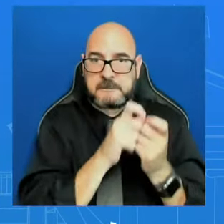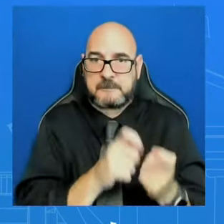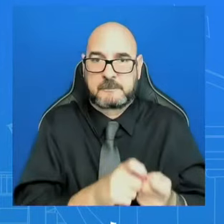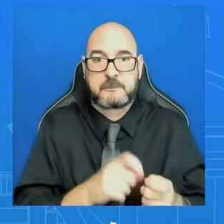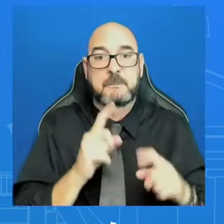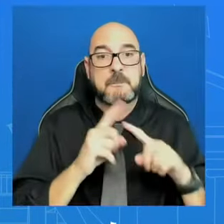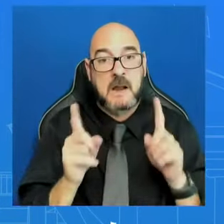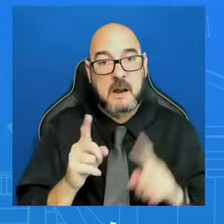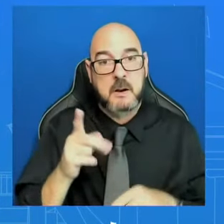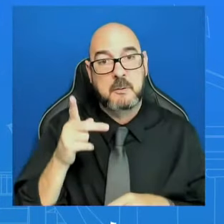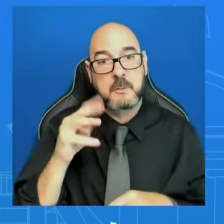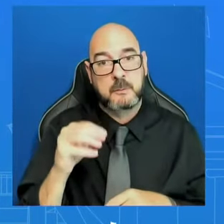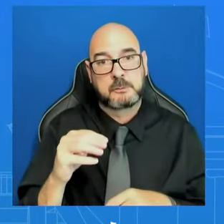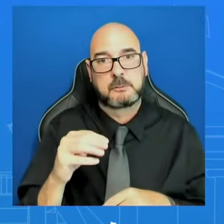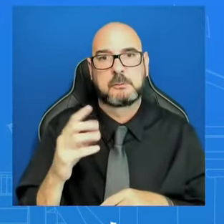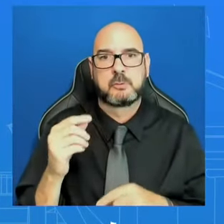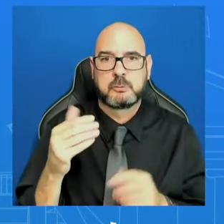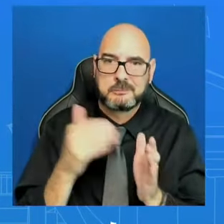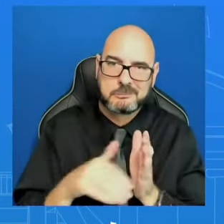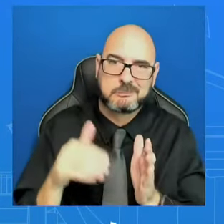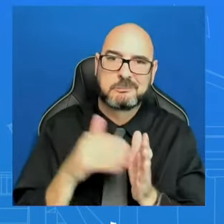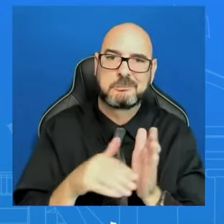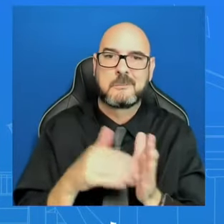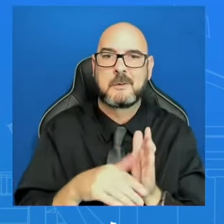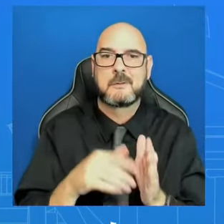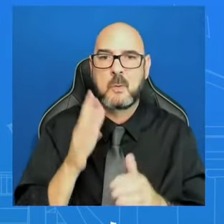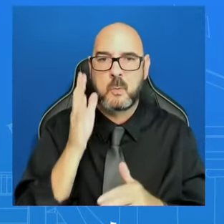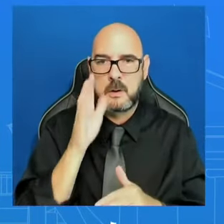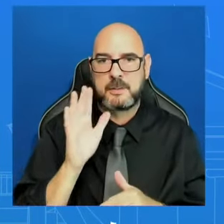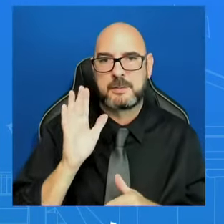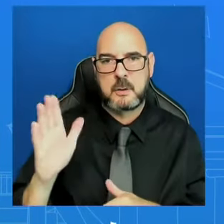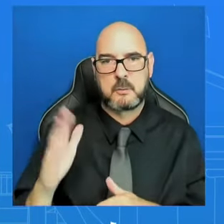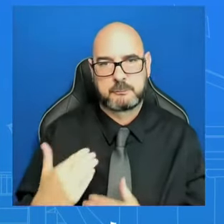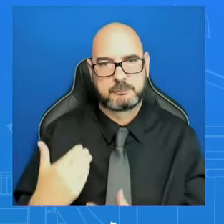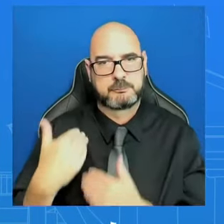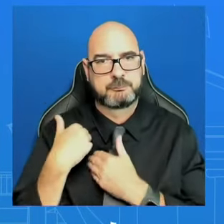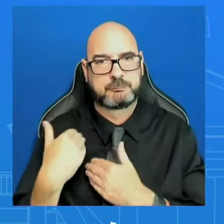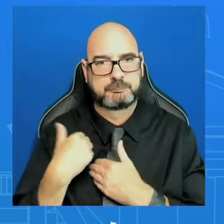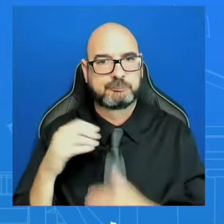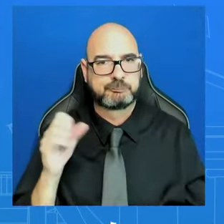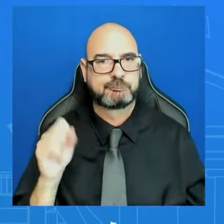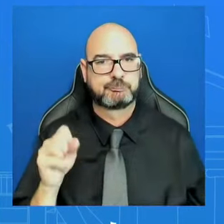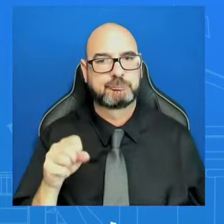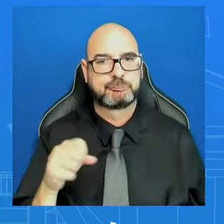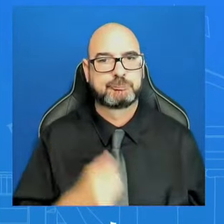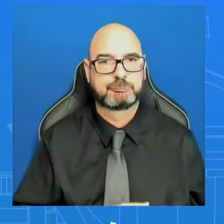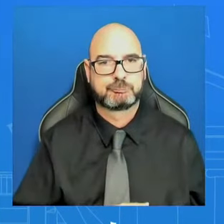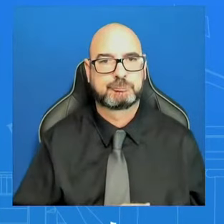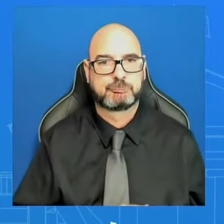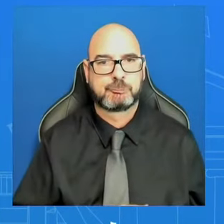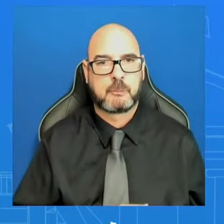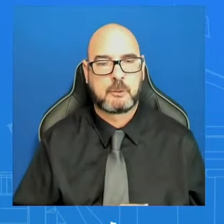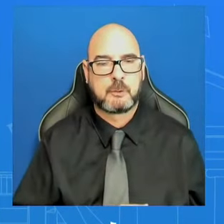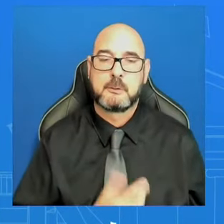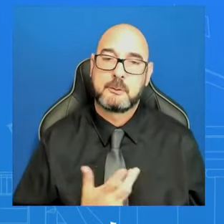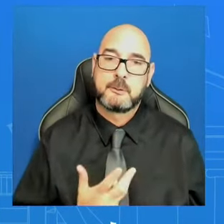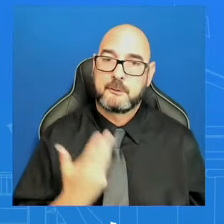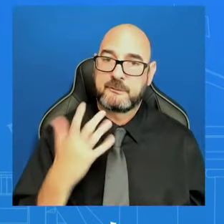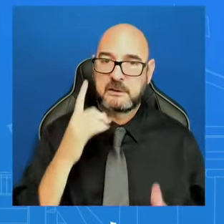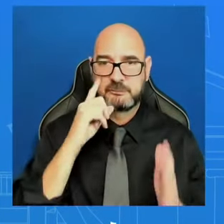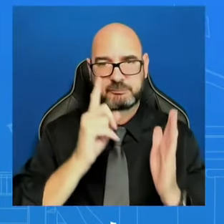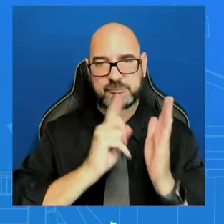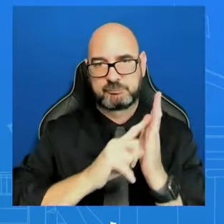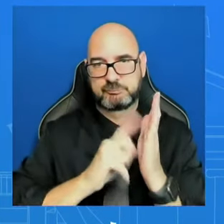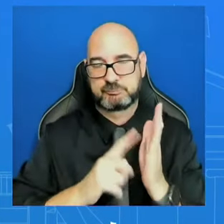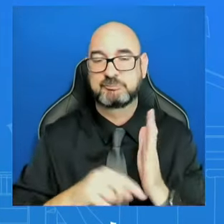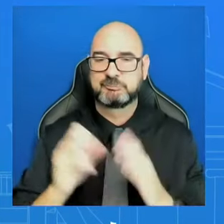was on them, that the investigation was concluding, that he looked forward to seeing it, and